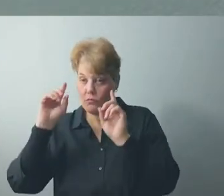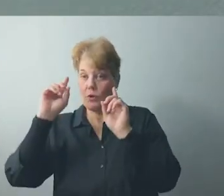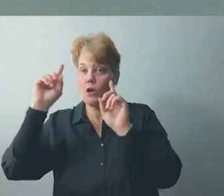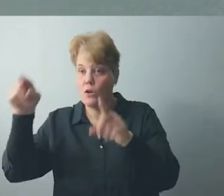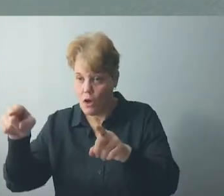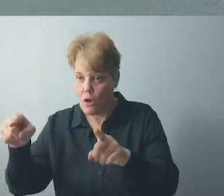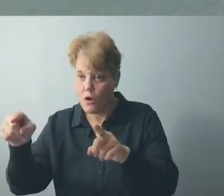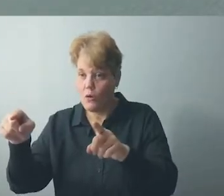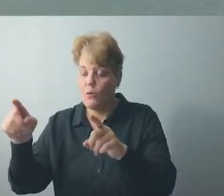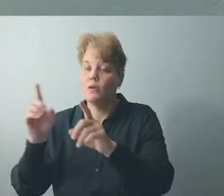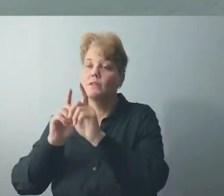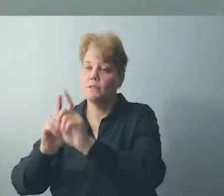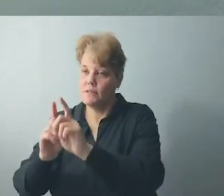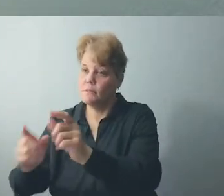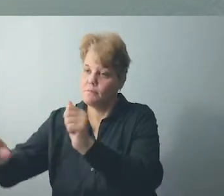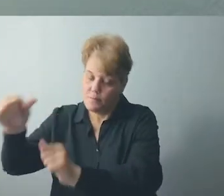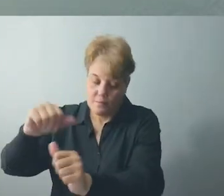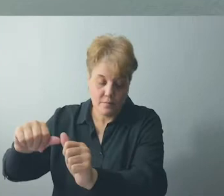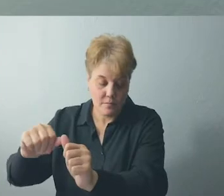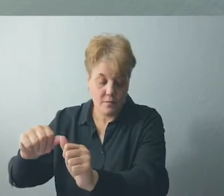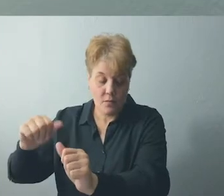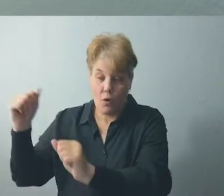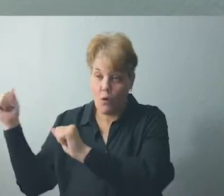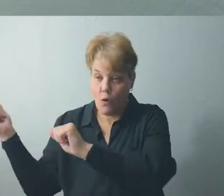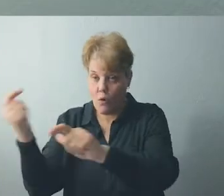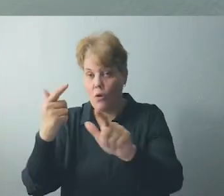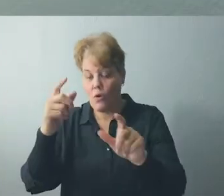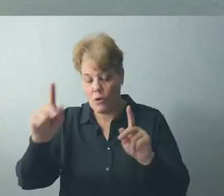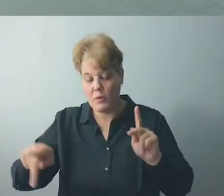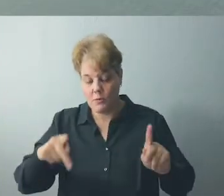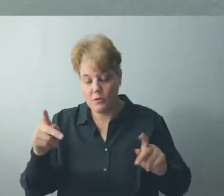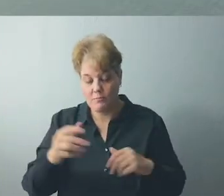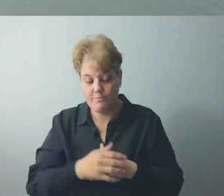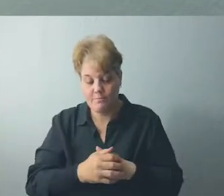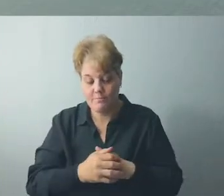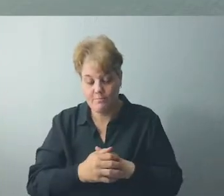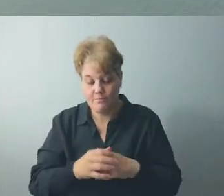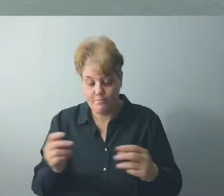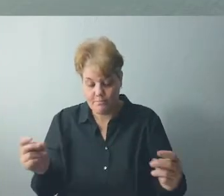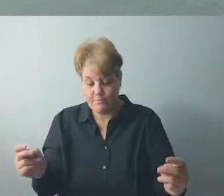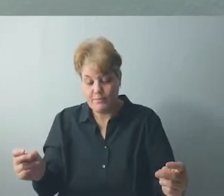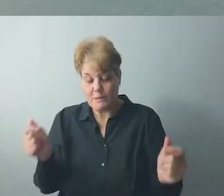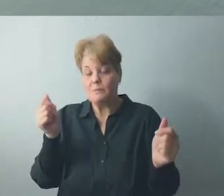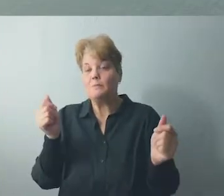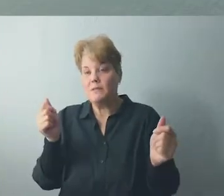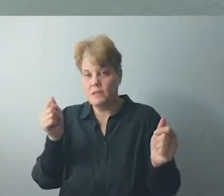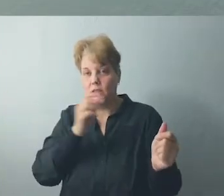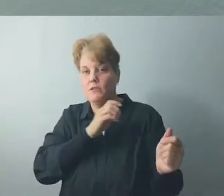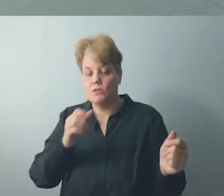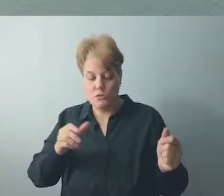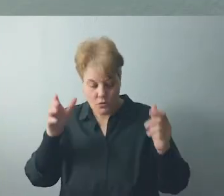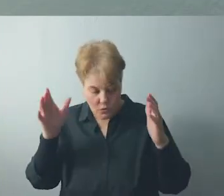For us, the words of Jesus are to be taken seriously and applied to our lives. We see it as our